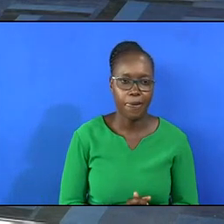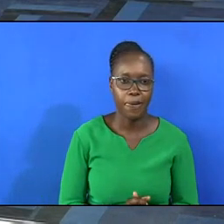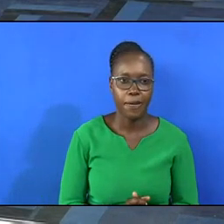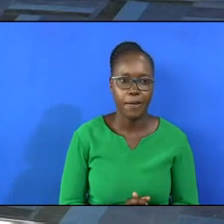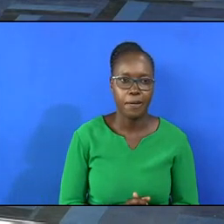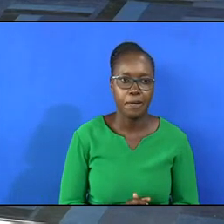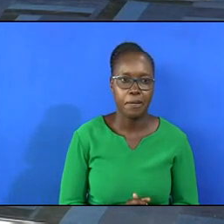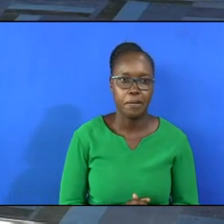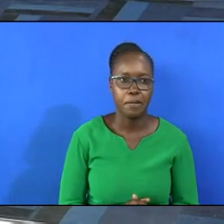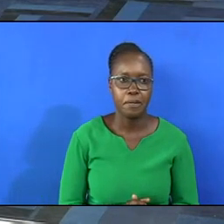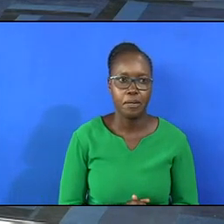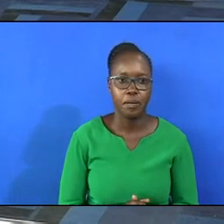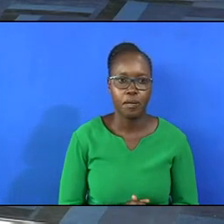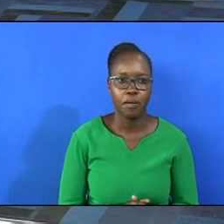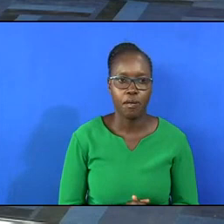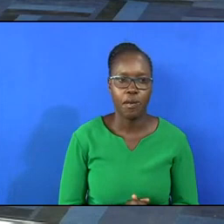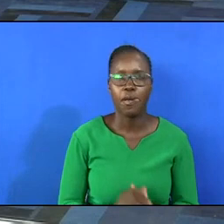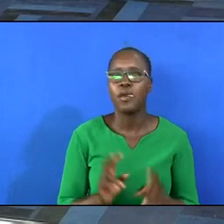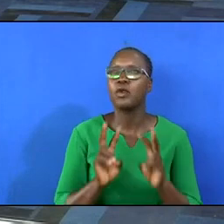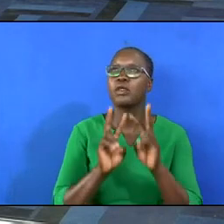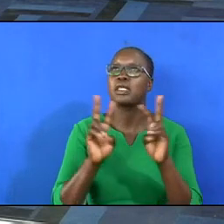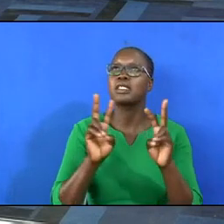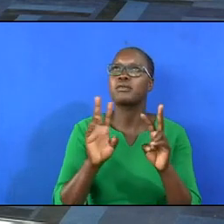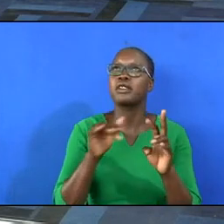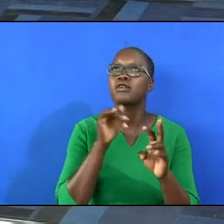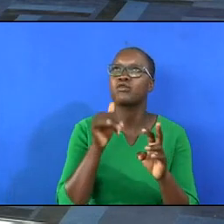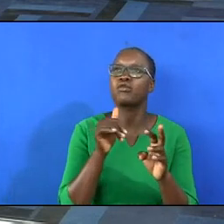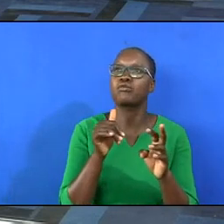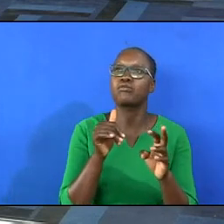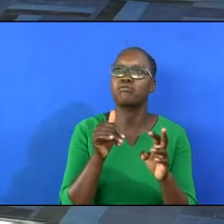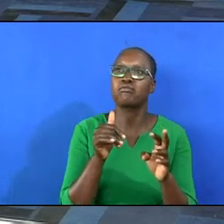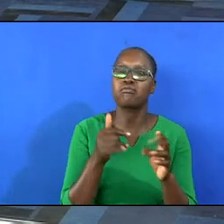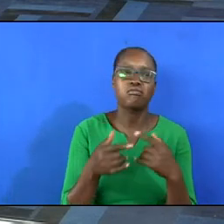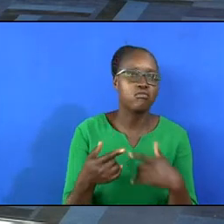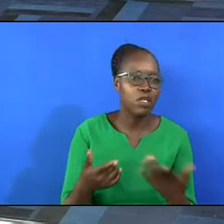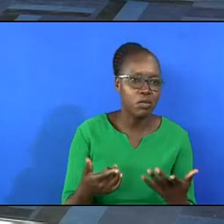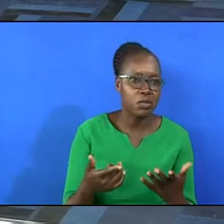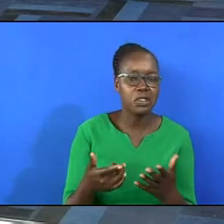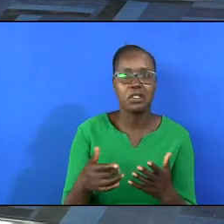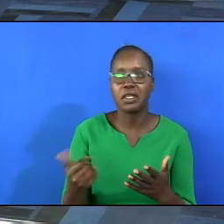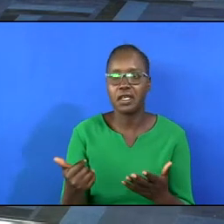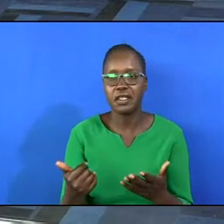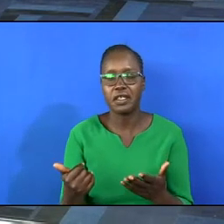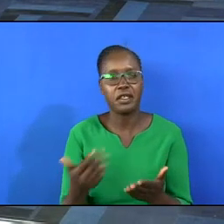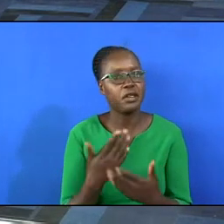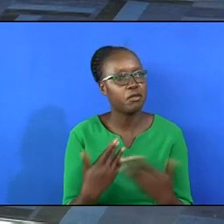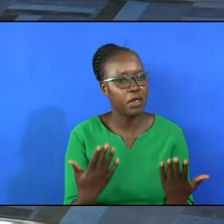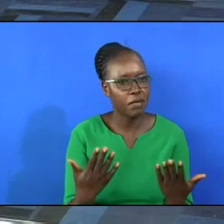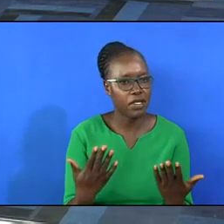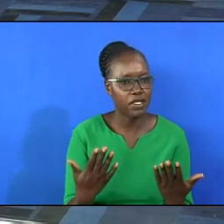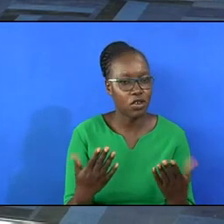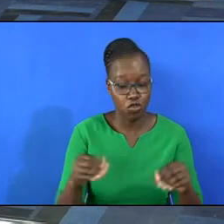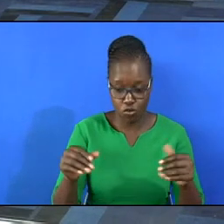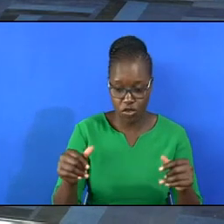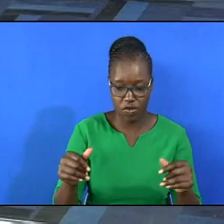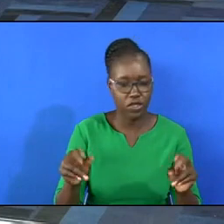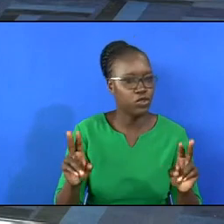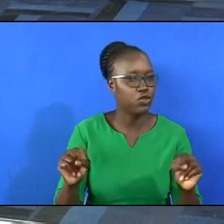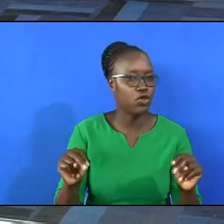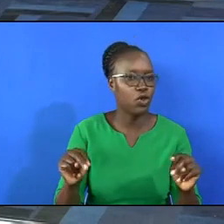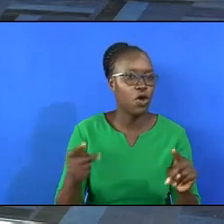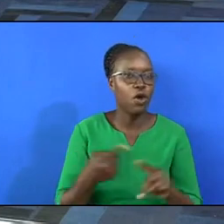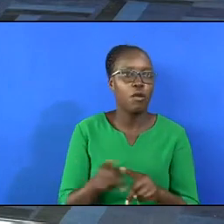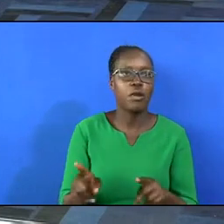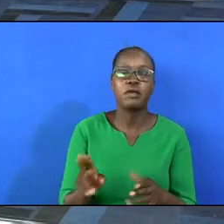And looking at him does not come with academic credentials. It comes by divine